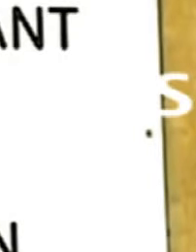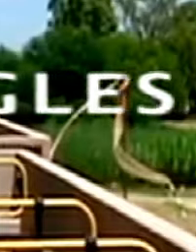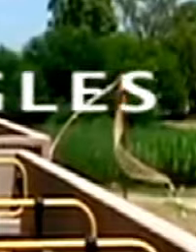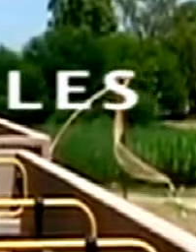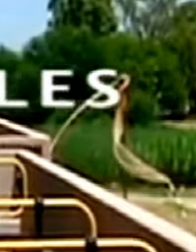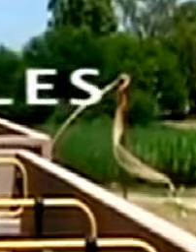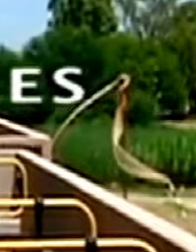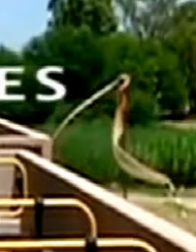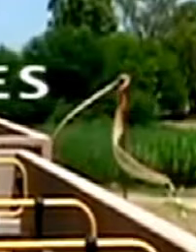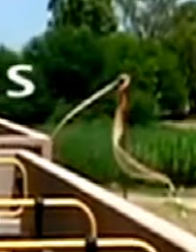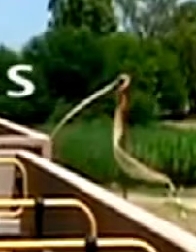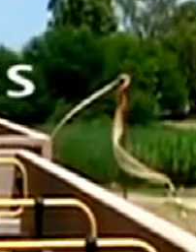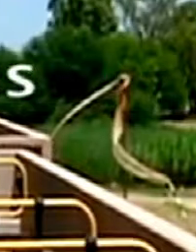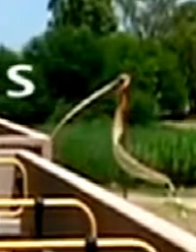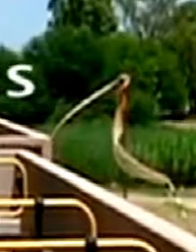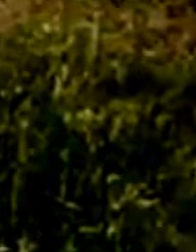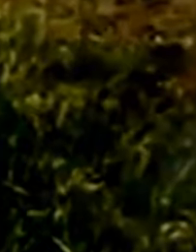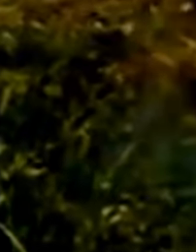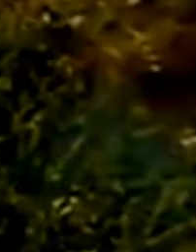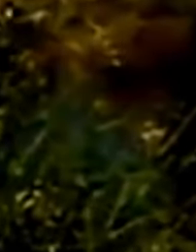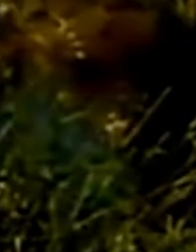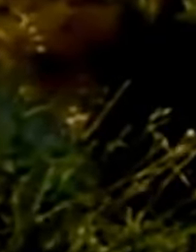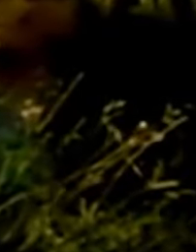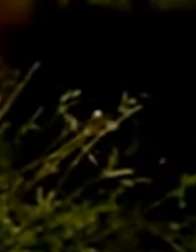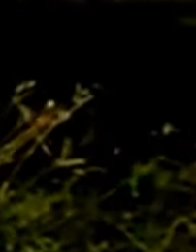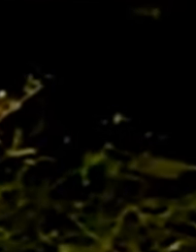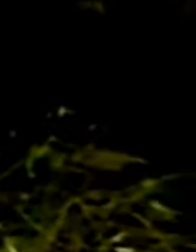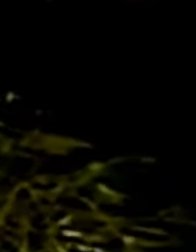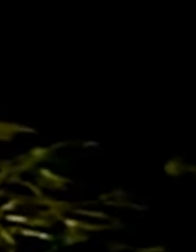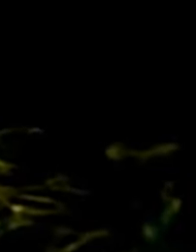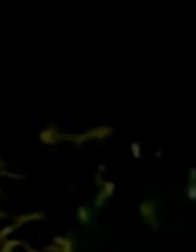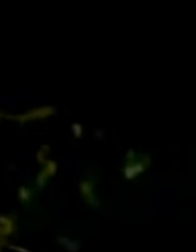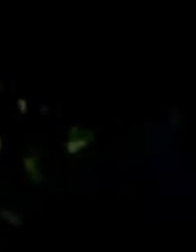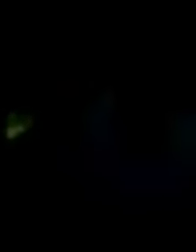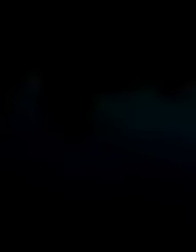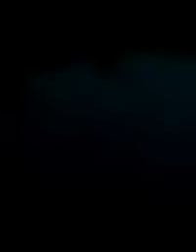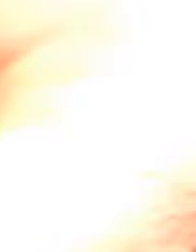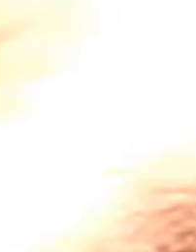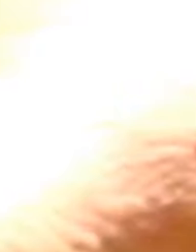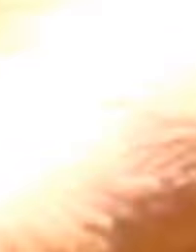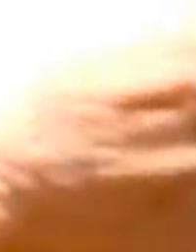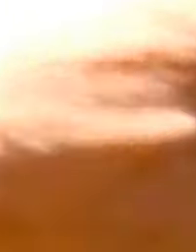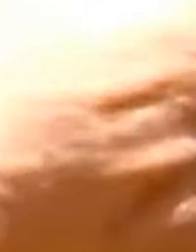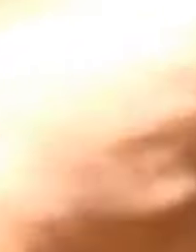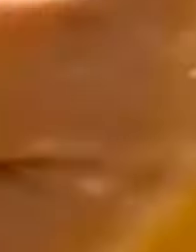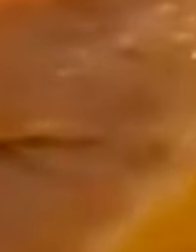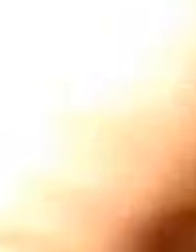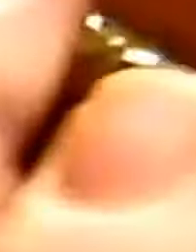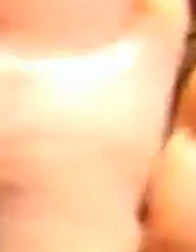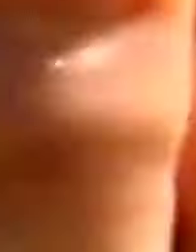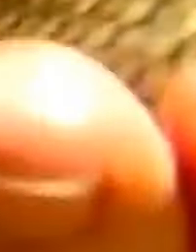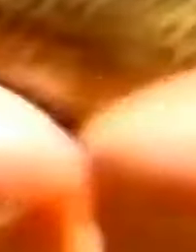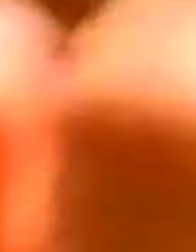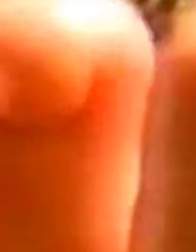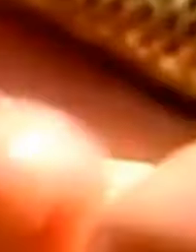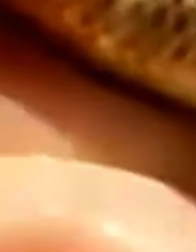water restriction, effective immediately. Environmentalistic solution to preserve the planet. This is a Cape Kerpa,